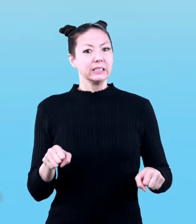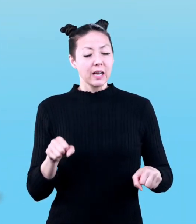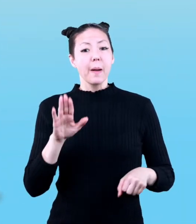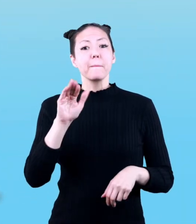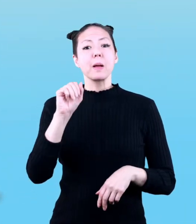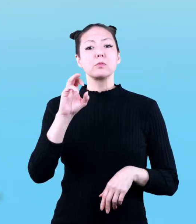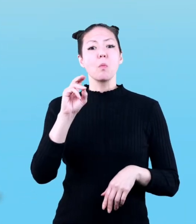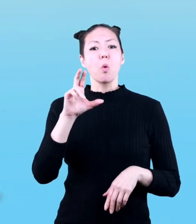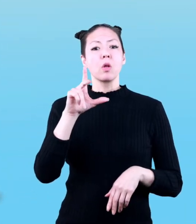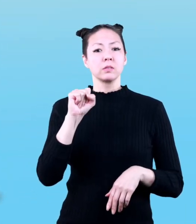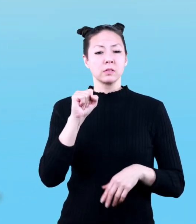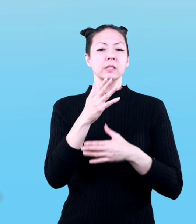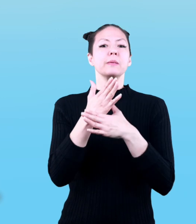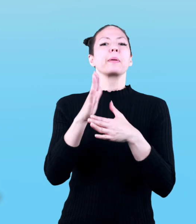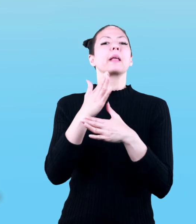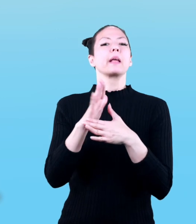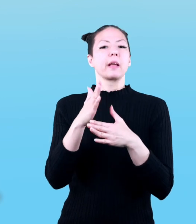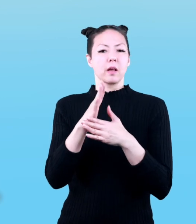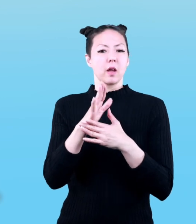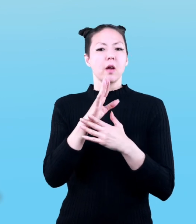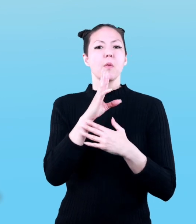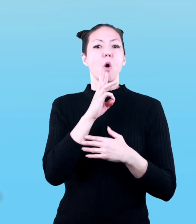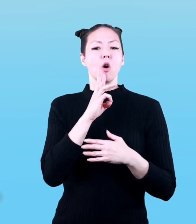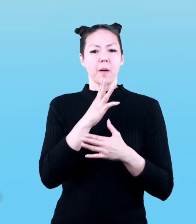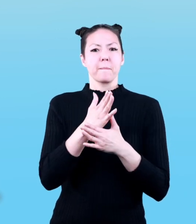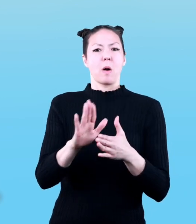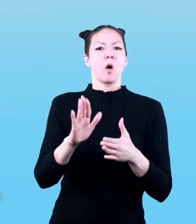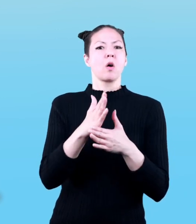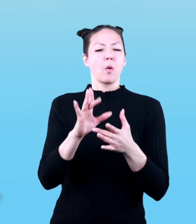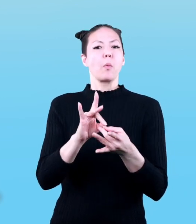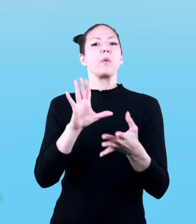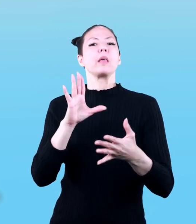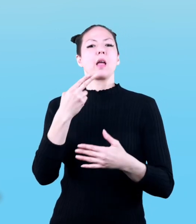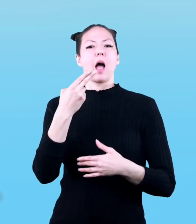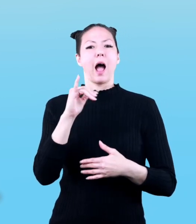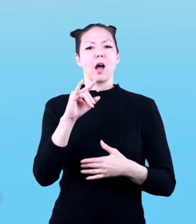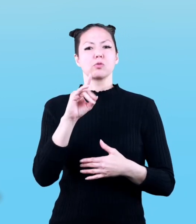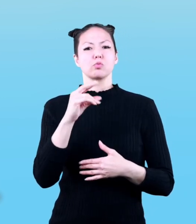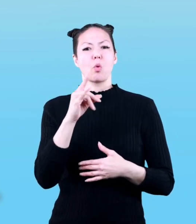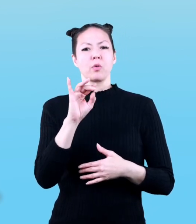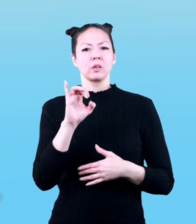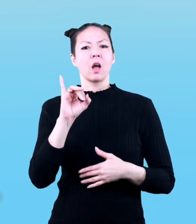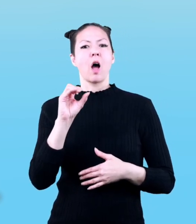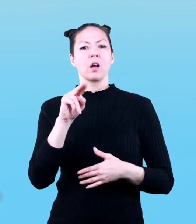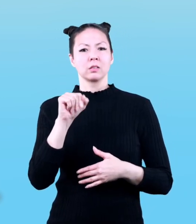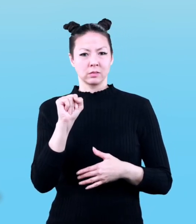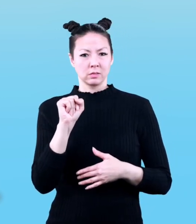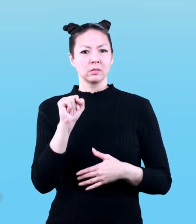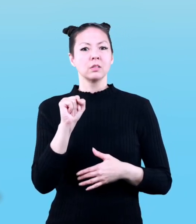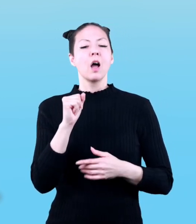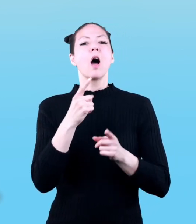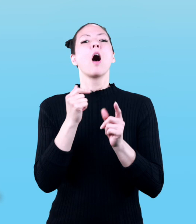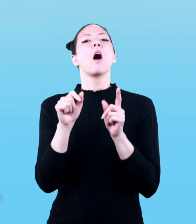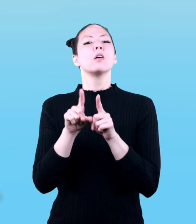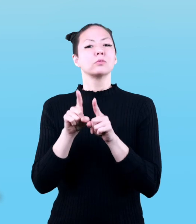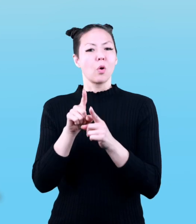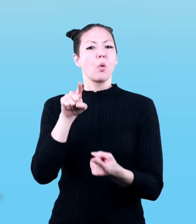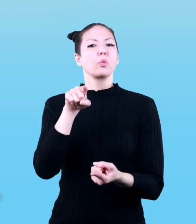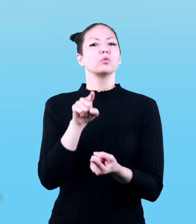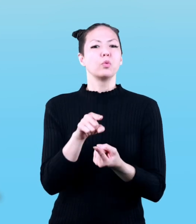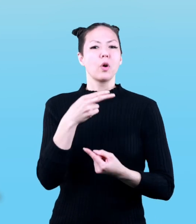when a base molecule splits apart in water it releases hydroxide ions but